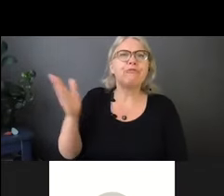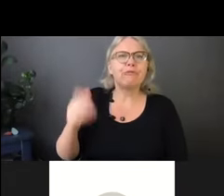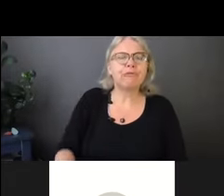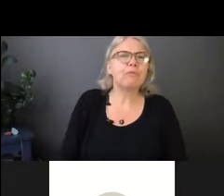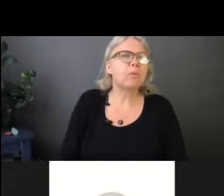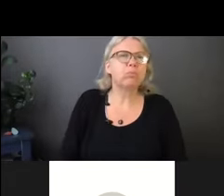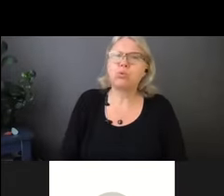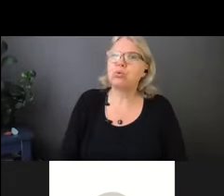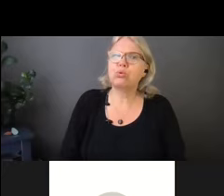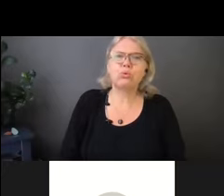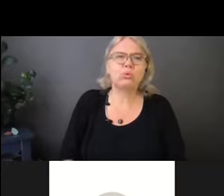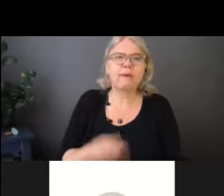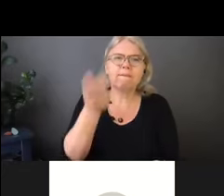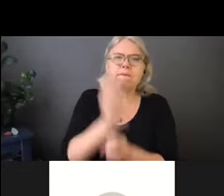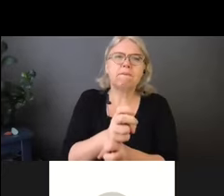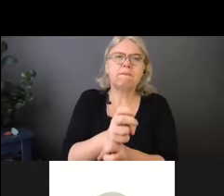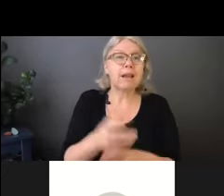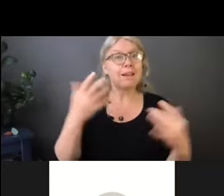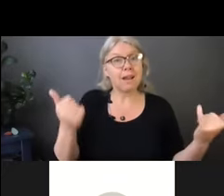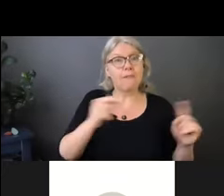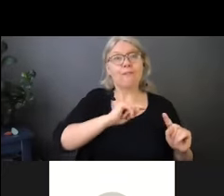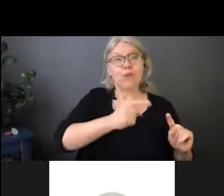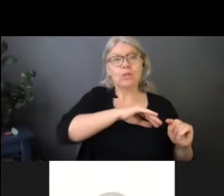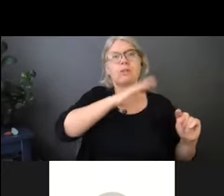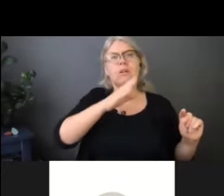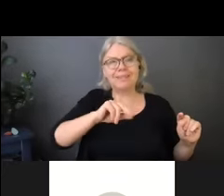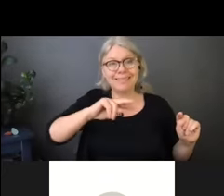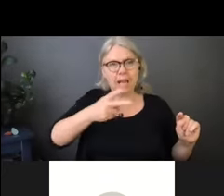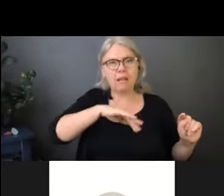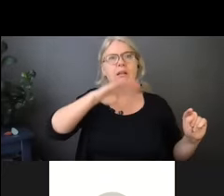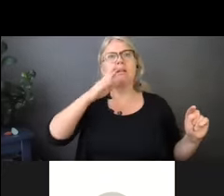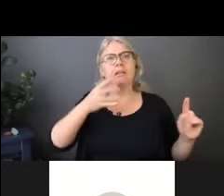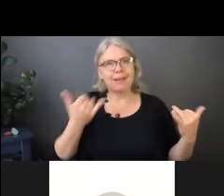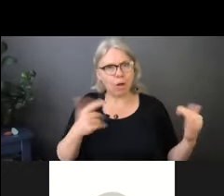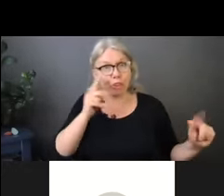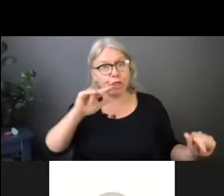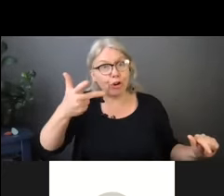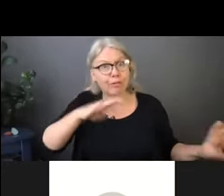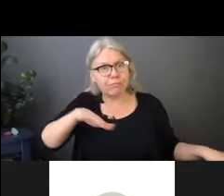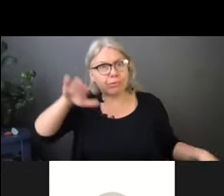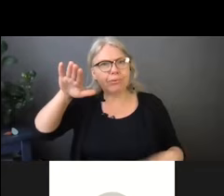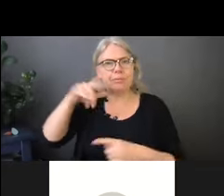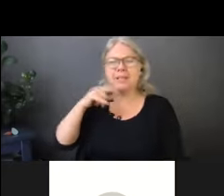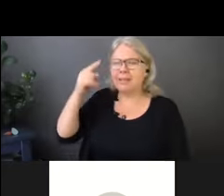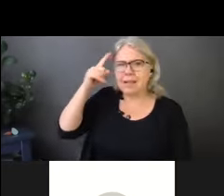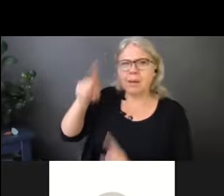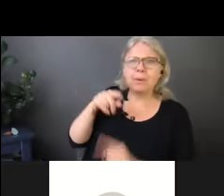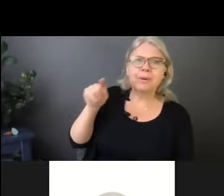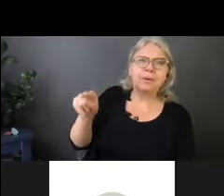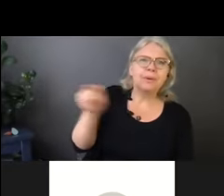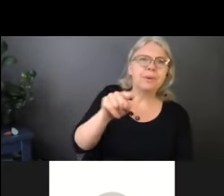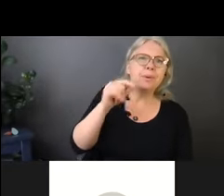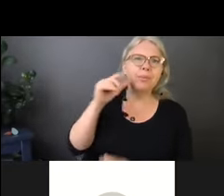tough go and going into a third wave and thinking about all our healthcare providers there and in the community. And, um,